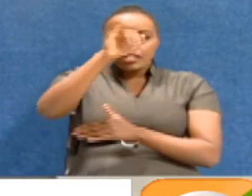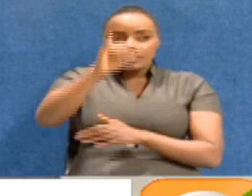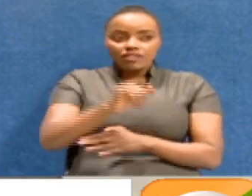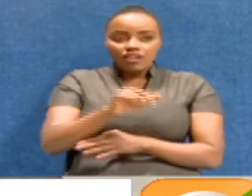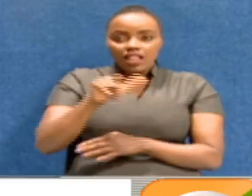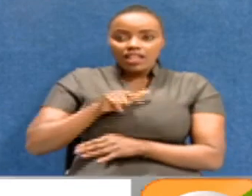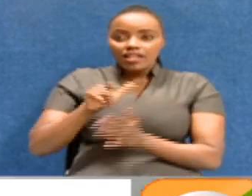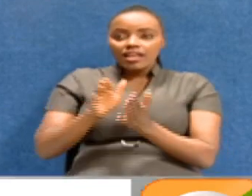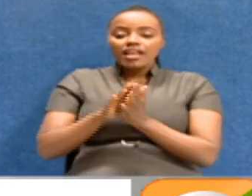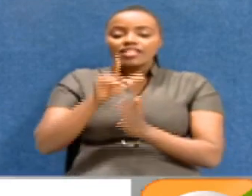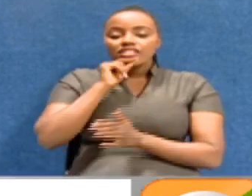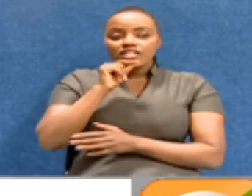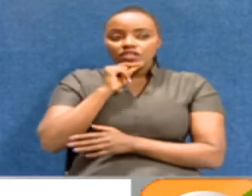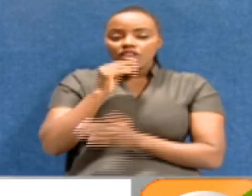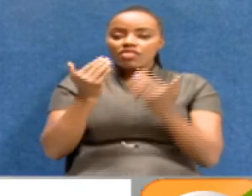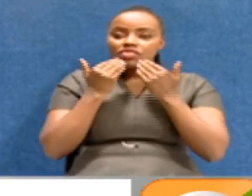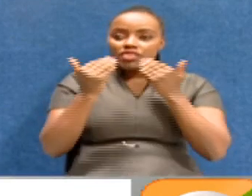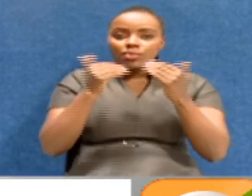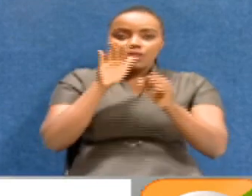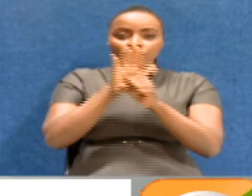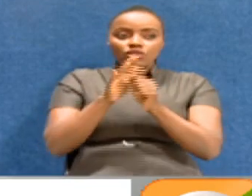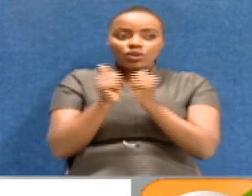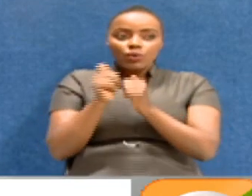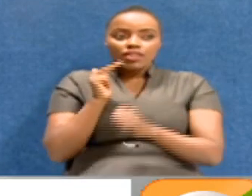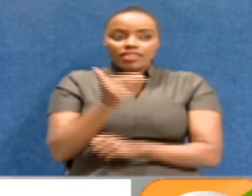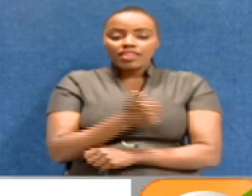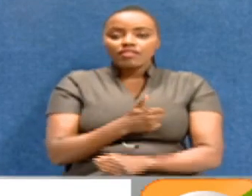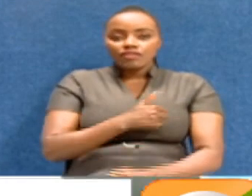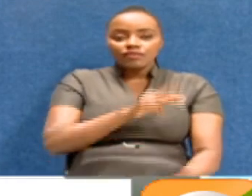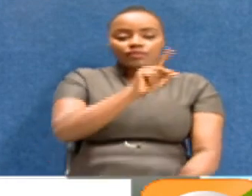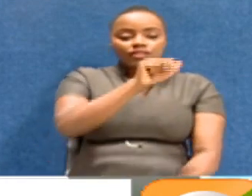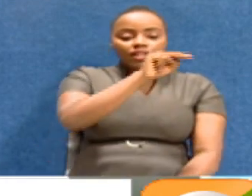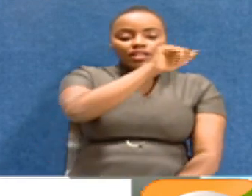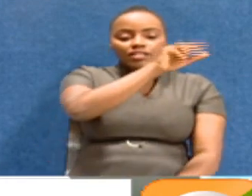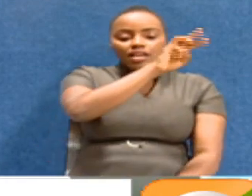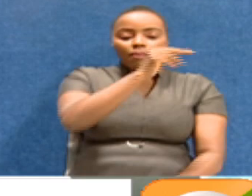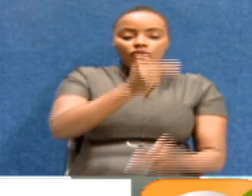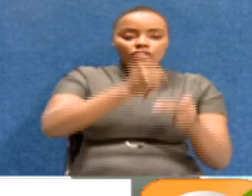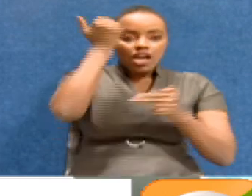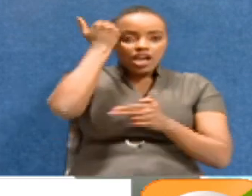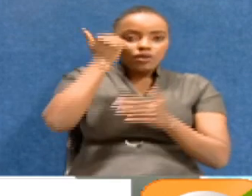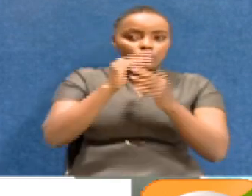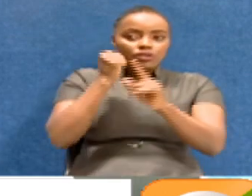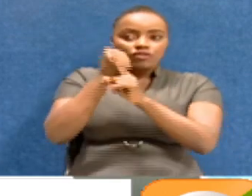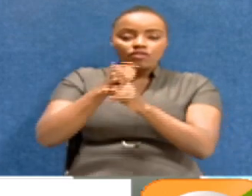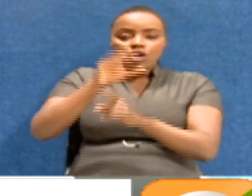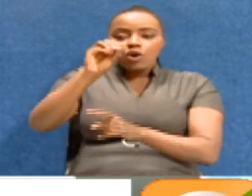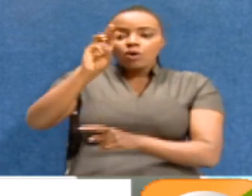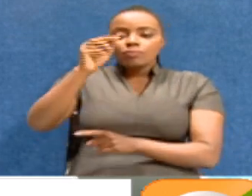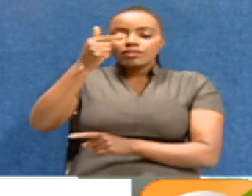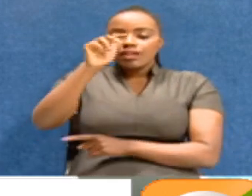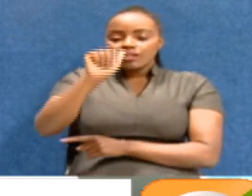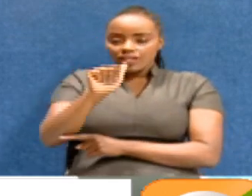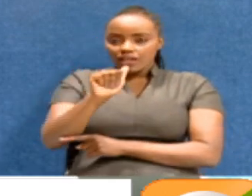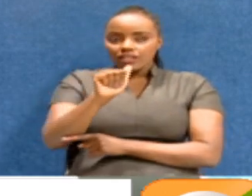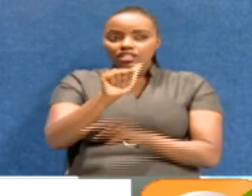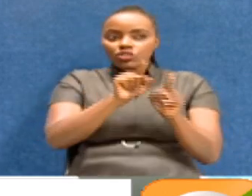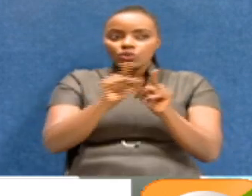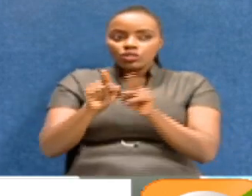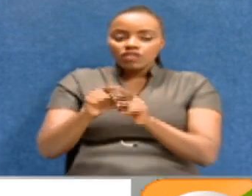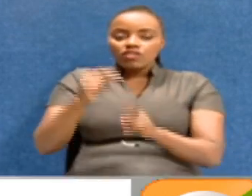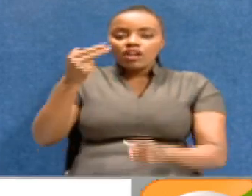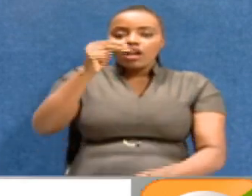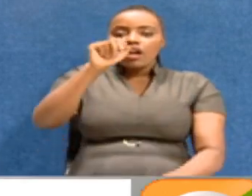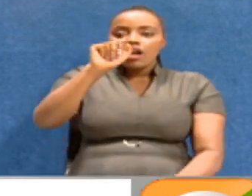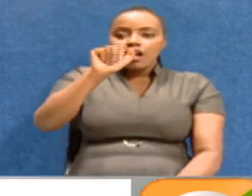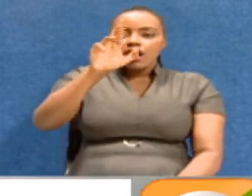Ladies and gentlemen, thank you so much for speaking to us this evening. Charles Kanjama, advocate of the High Court. Tokyo Omtata, executive director, Kenyans for Justice and Development. Harit